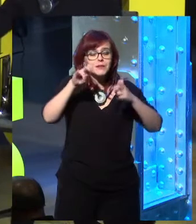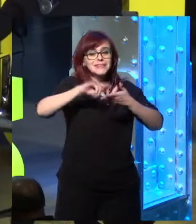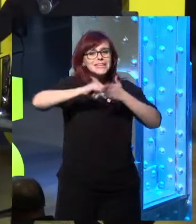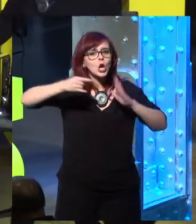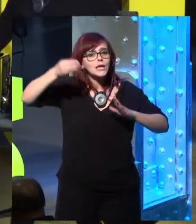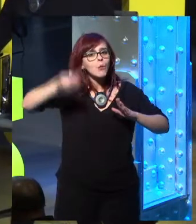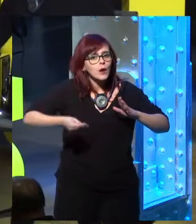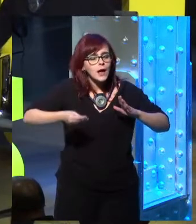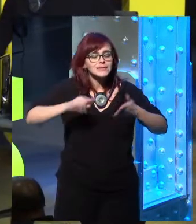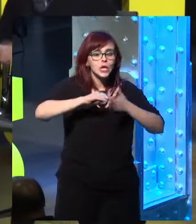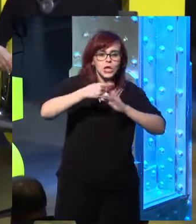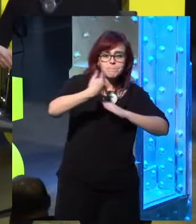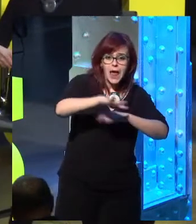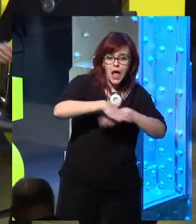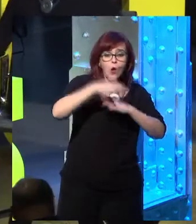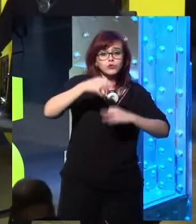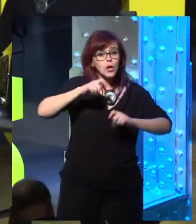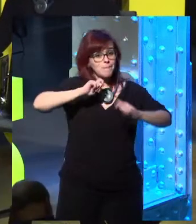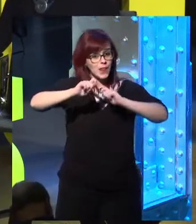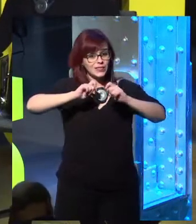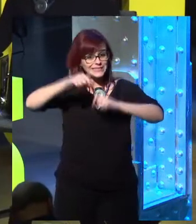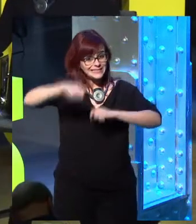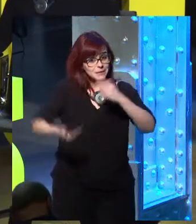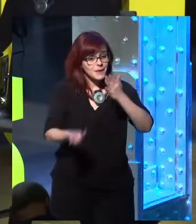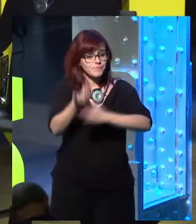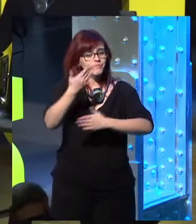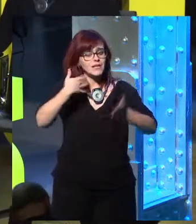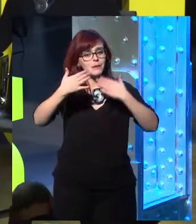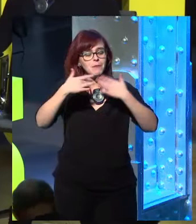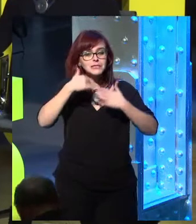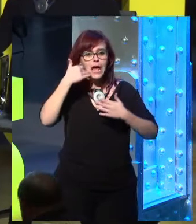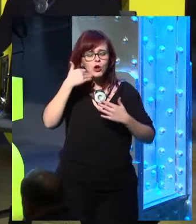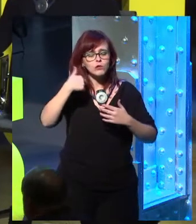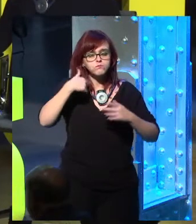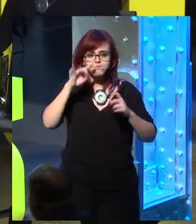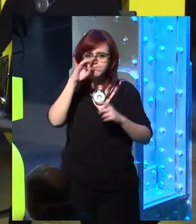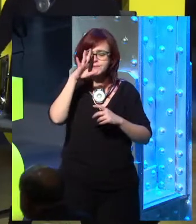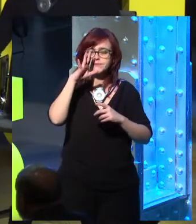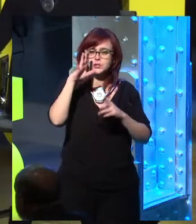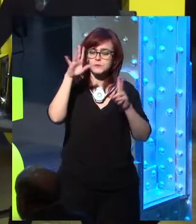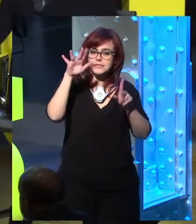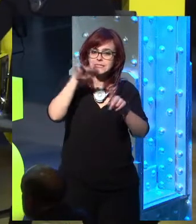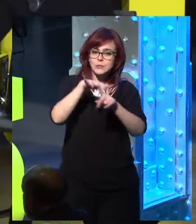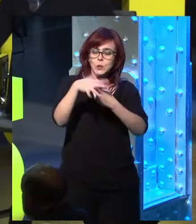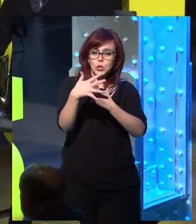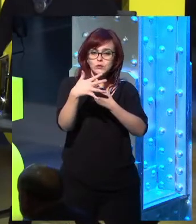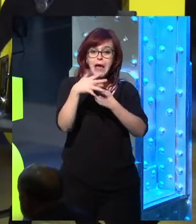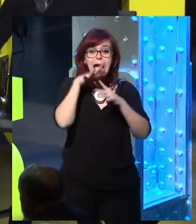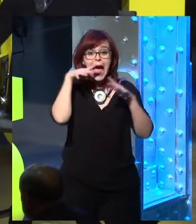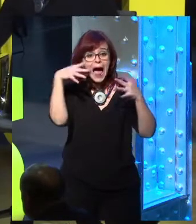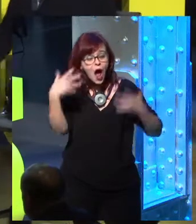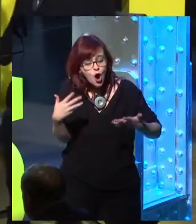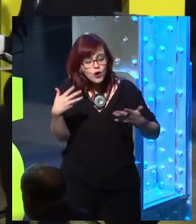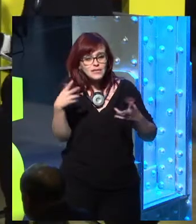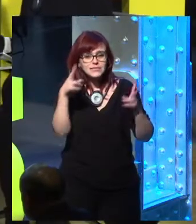understand, well, good technology, bad technology. This morning we had a chat with journalists about something that was really shocking to me.